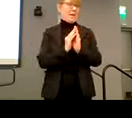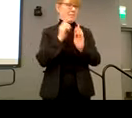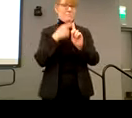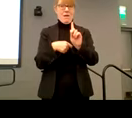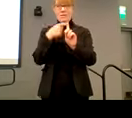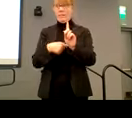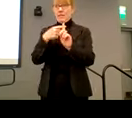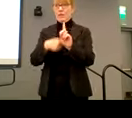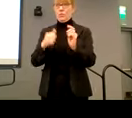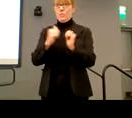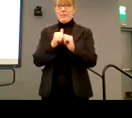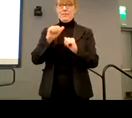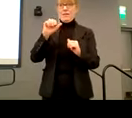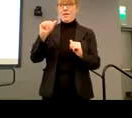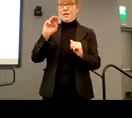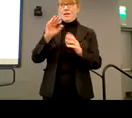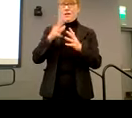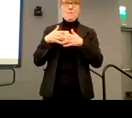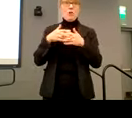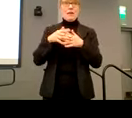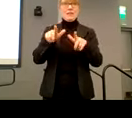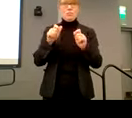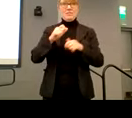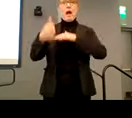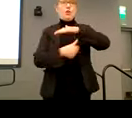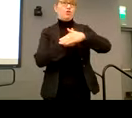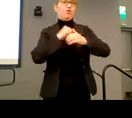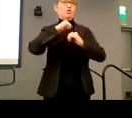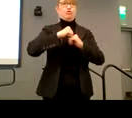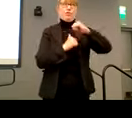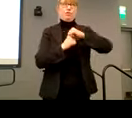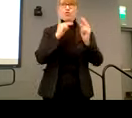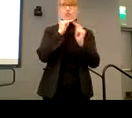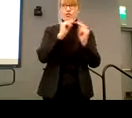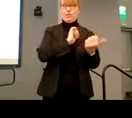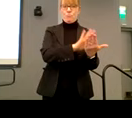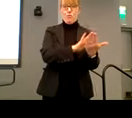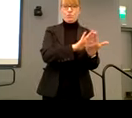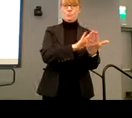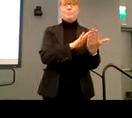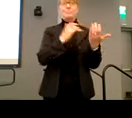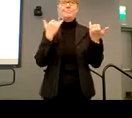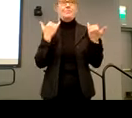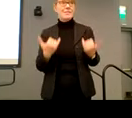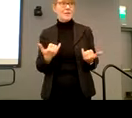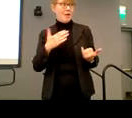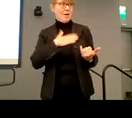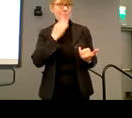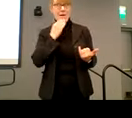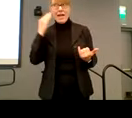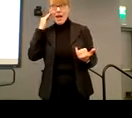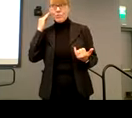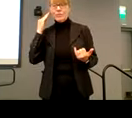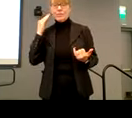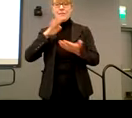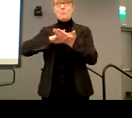with American express under the structured negotiation approach. And now at my house, the Braille